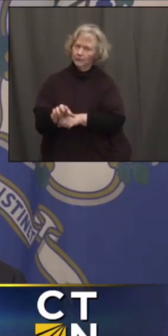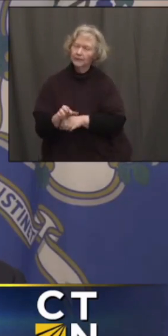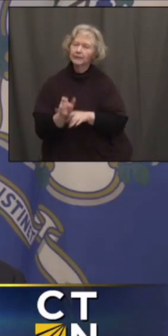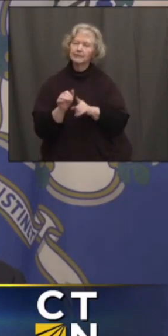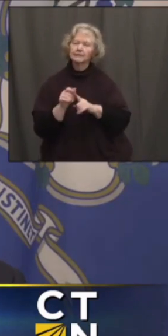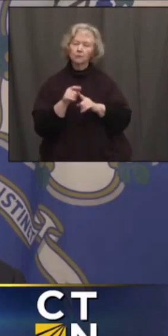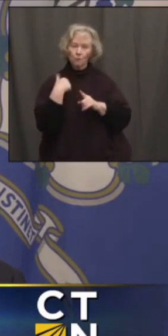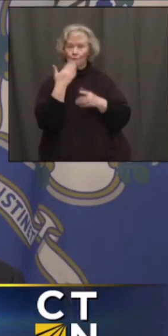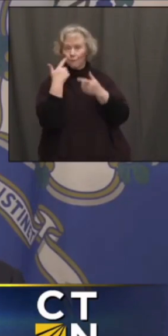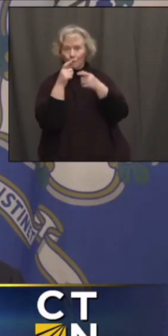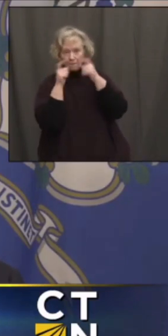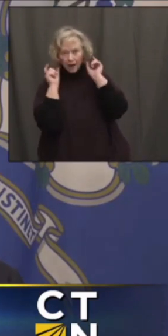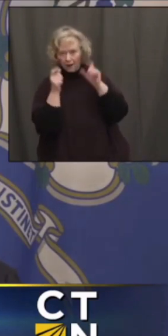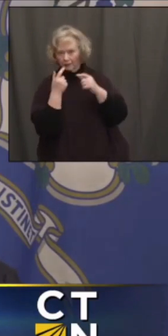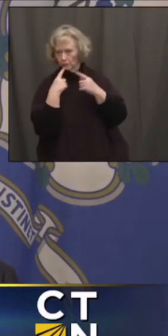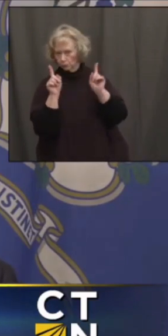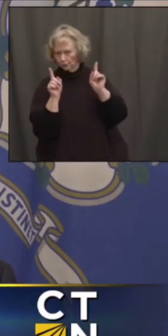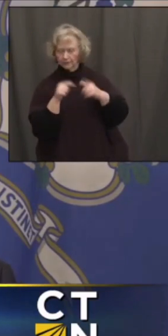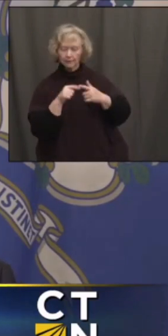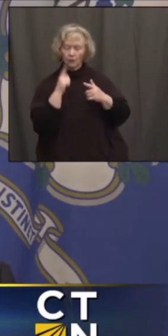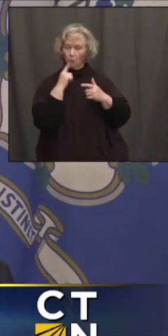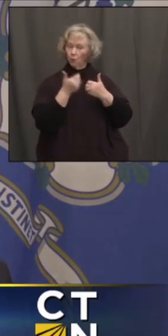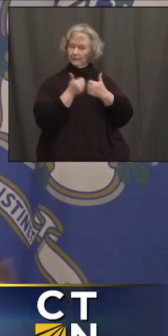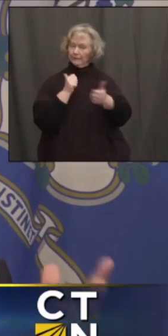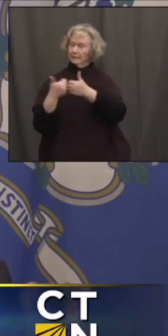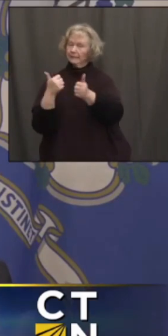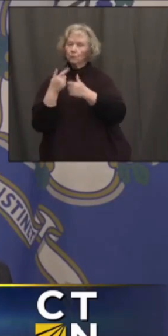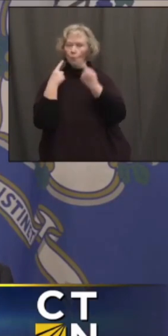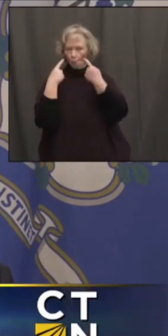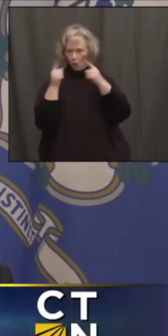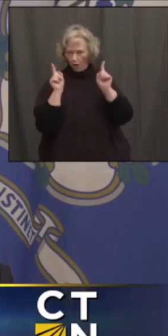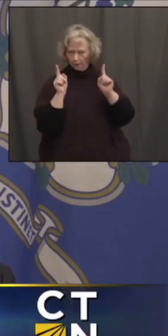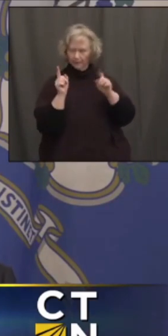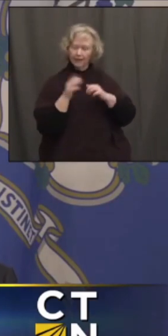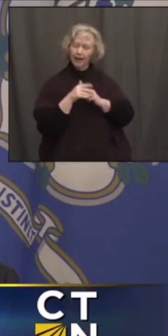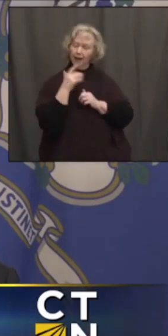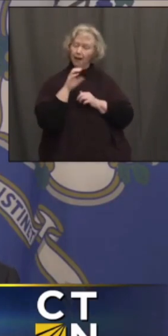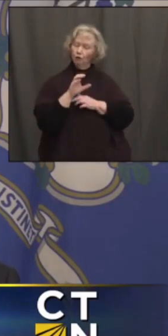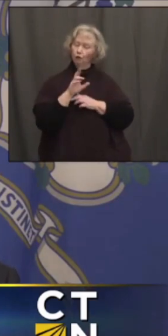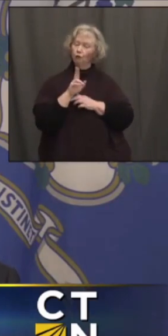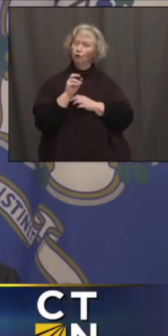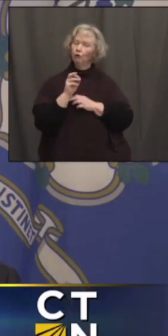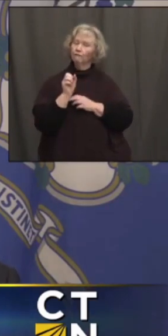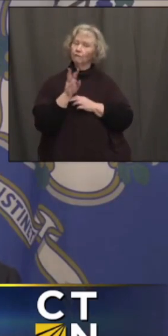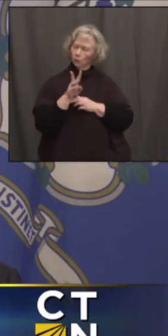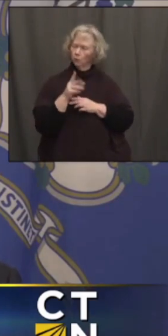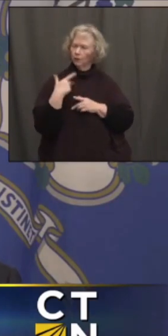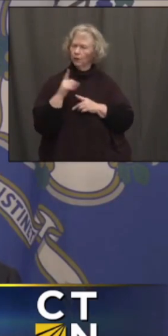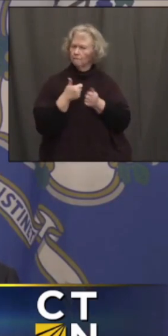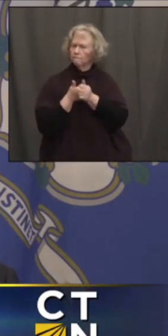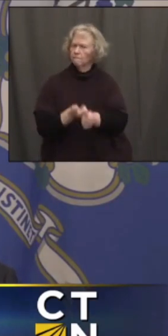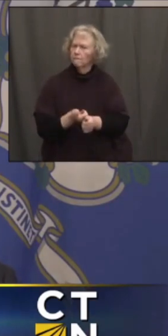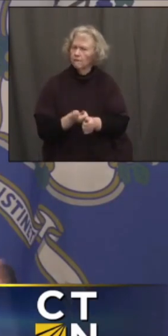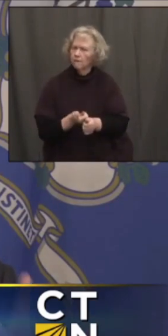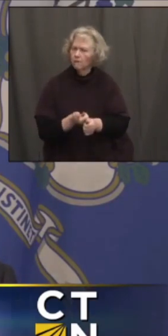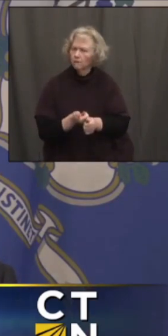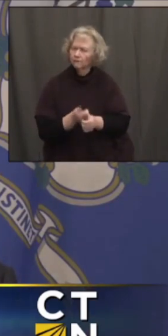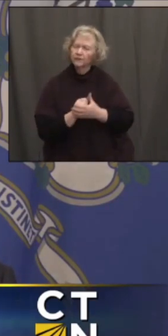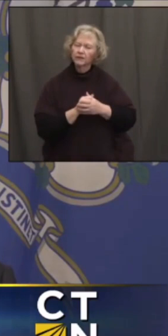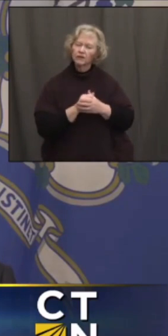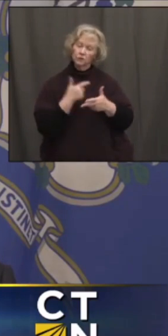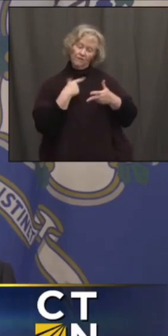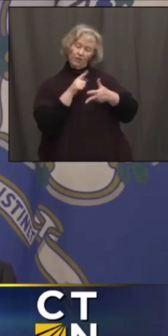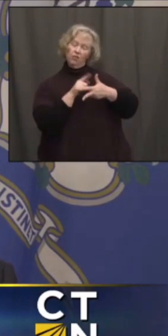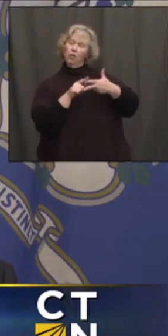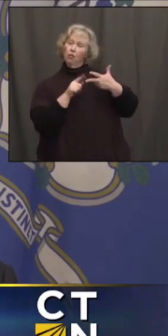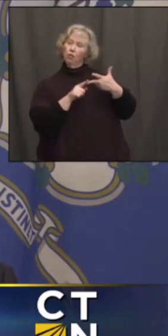works is social distancing. And we know that the curfew is something that we can enforce. And we thought those are the three